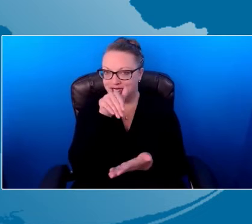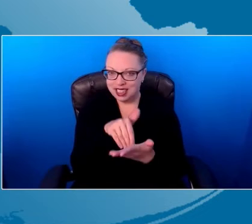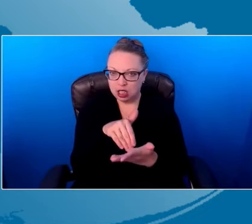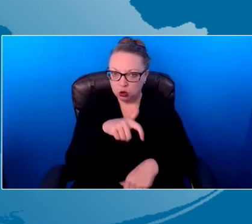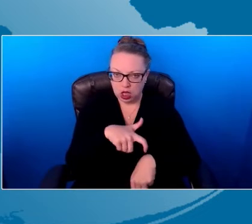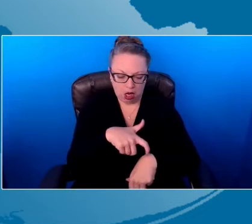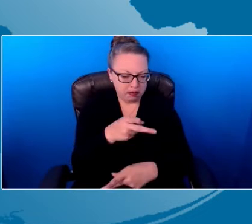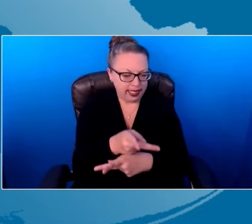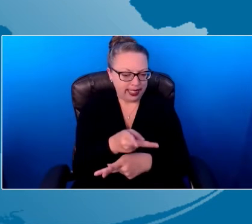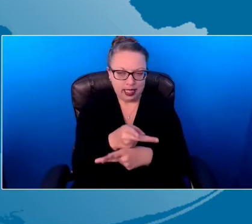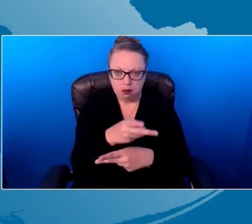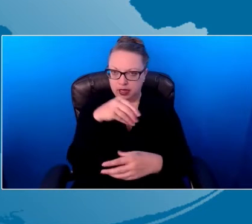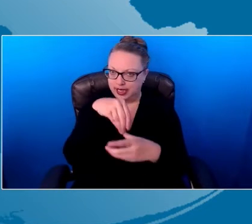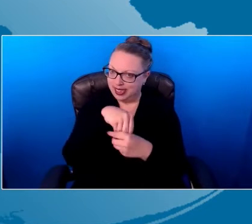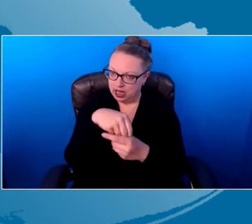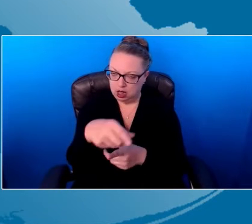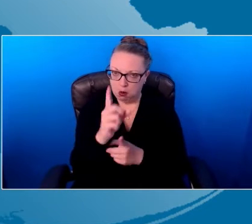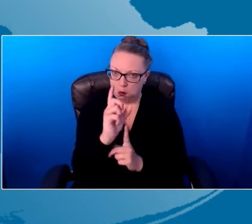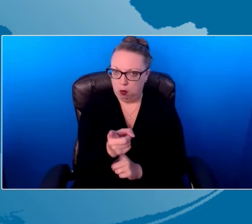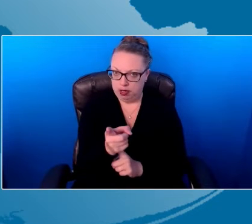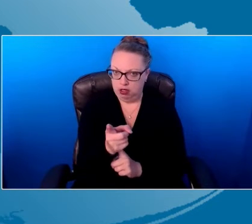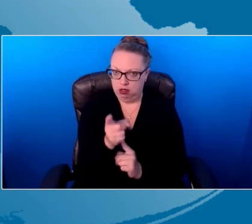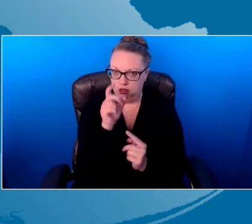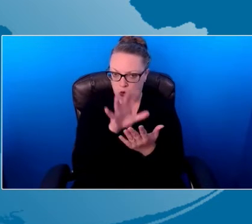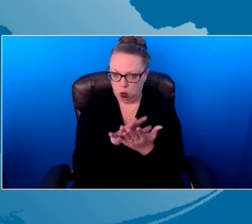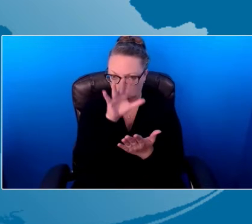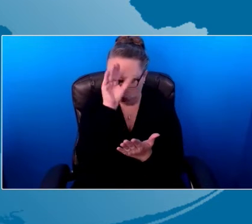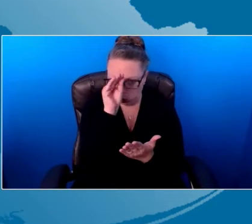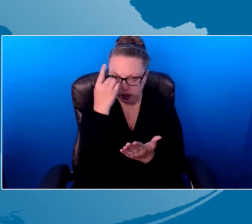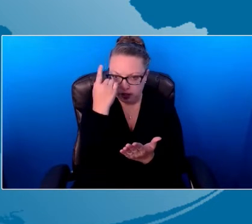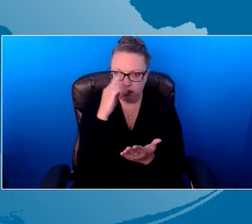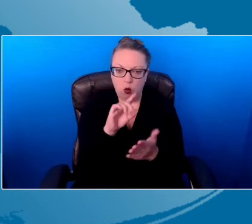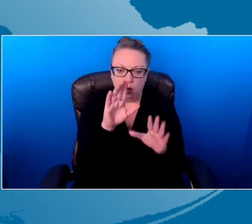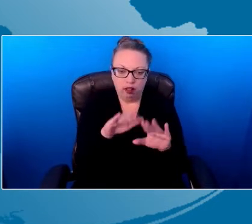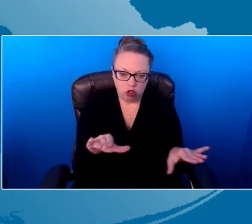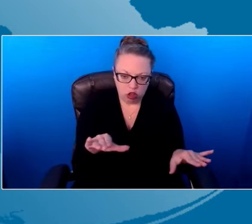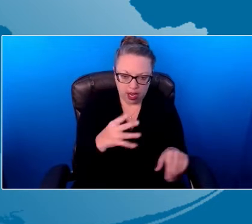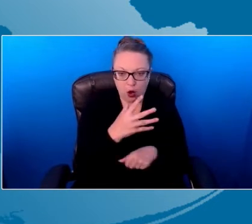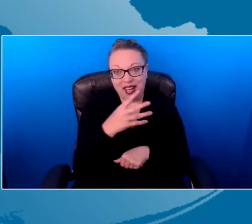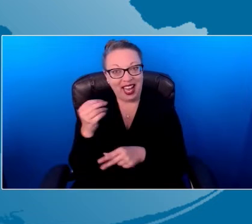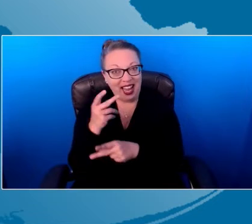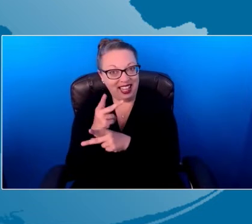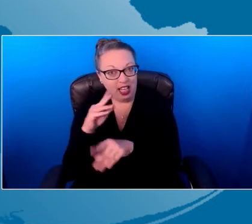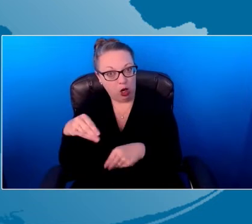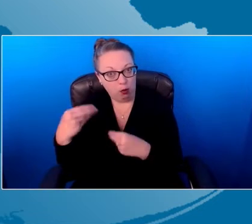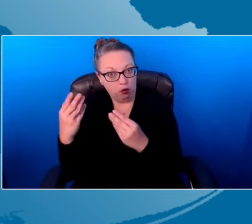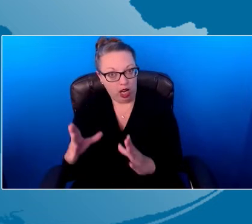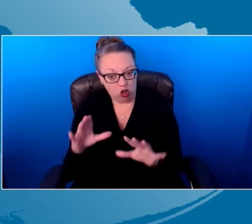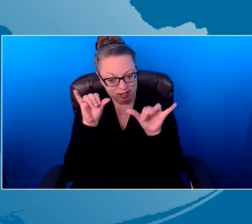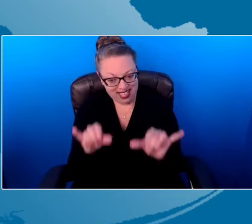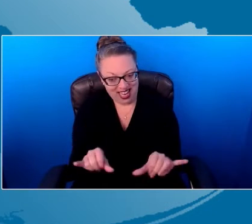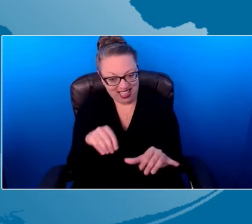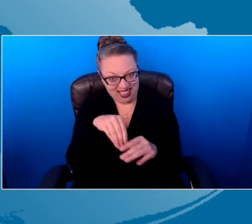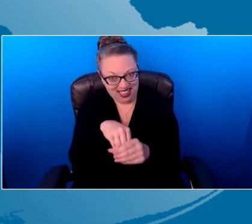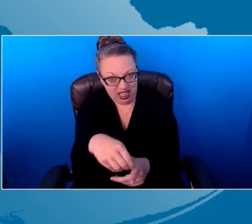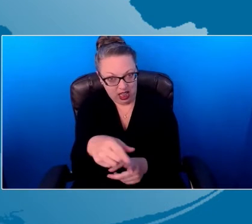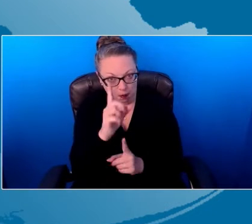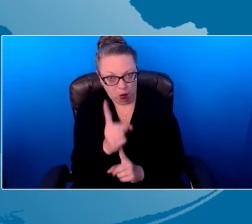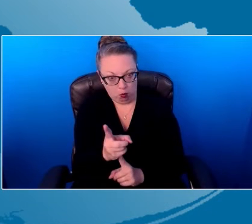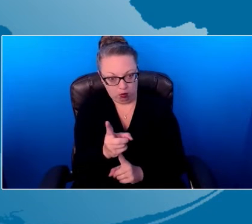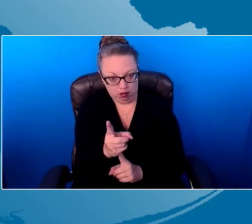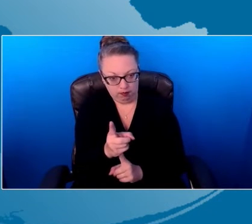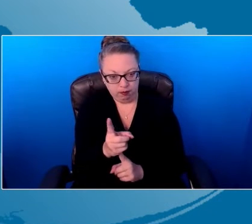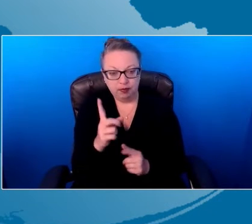keeping it in context. So the learning for the child and the caregiver stays in context. And I'm going to follow a seven step